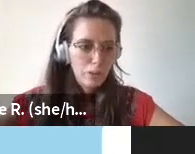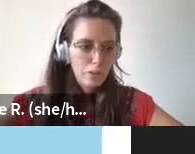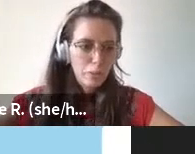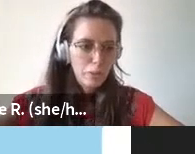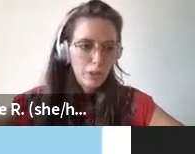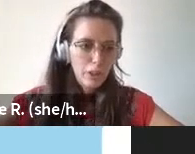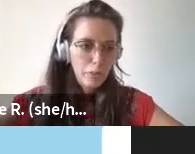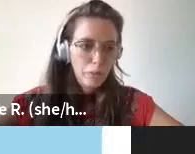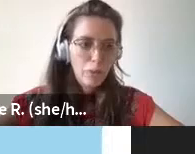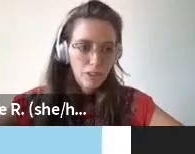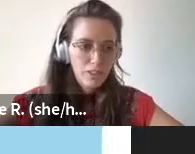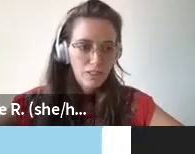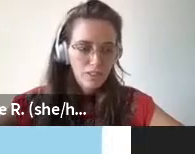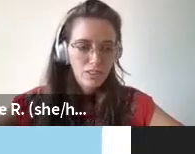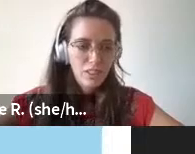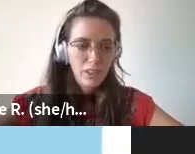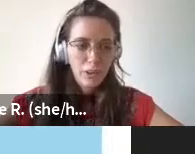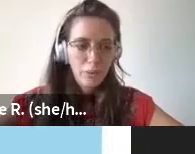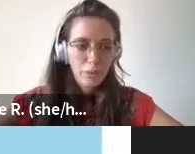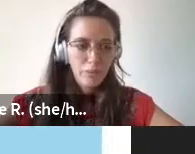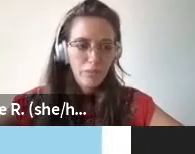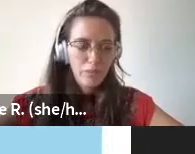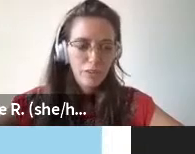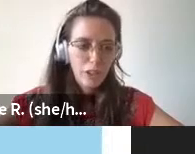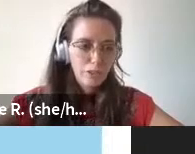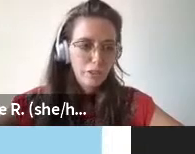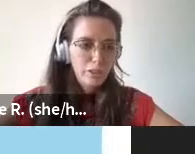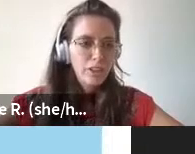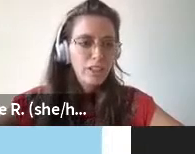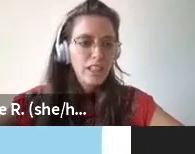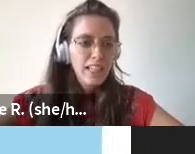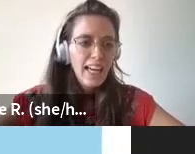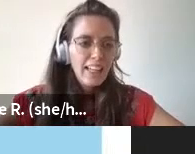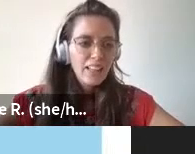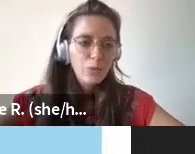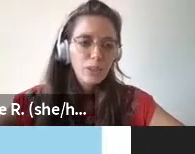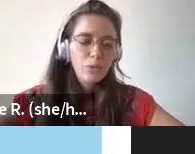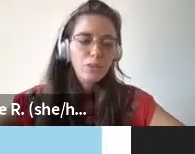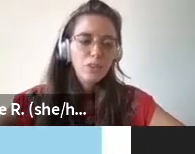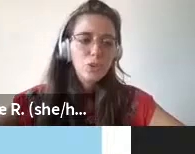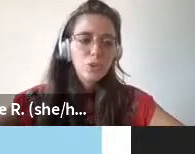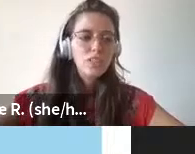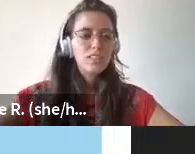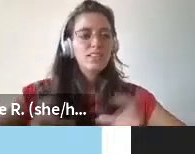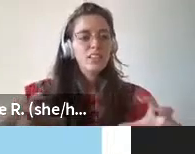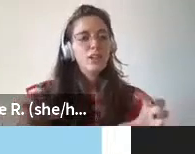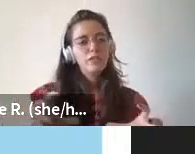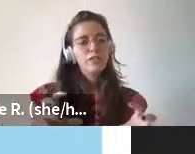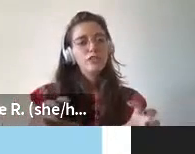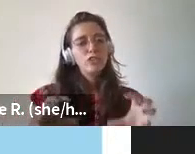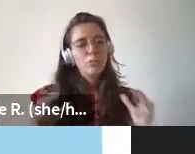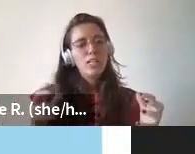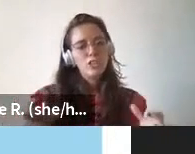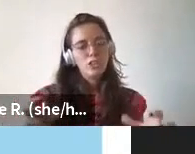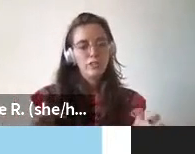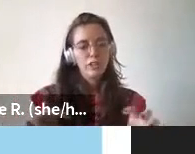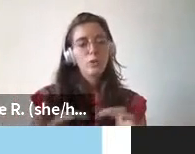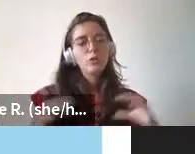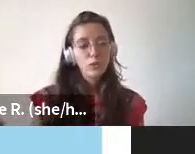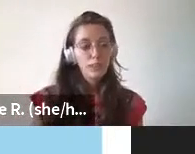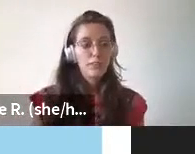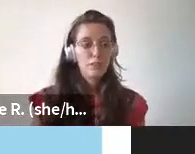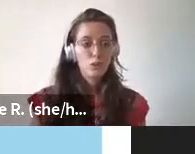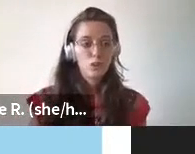a terminology that i'm borrowing from a marxist philosopher and that really refers to this idea of